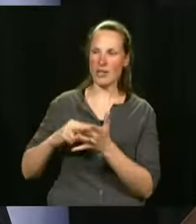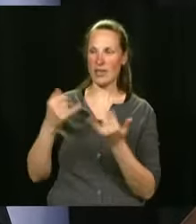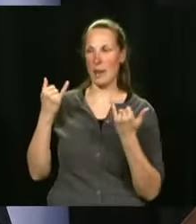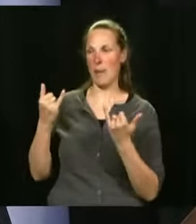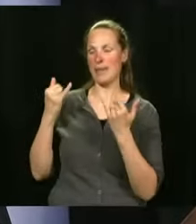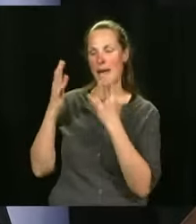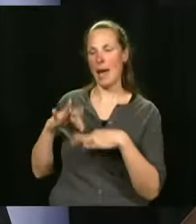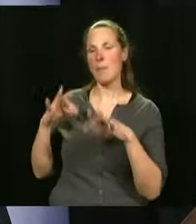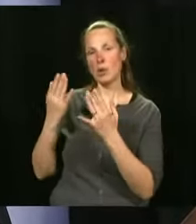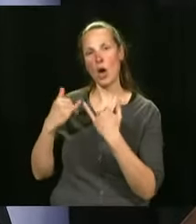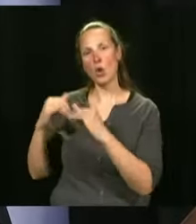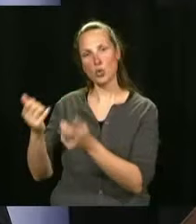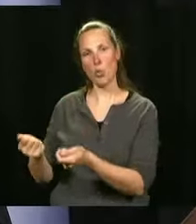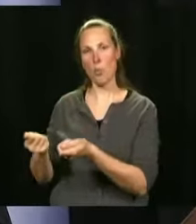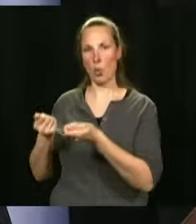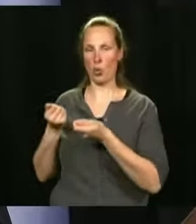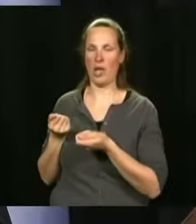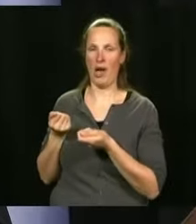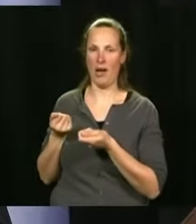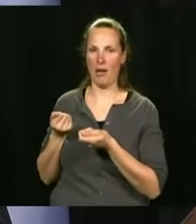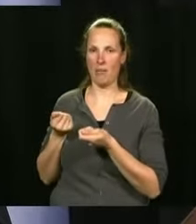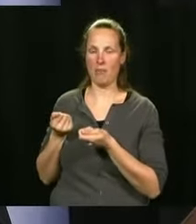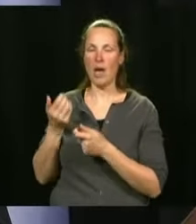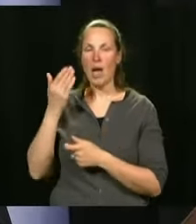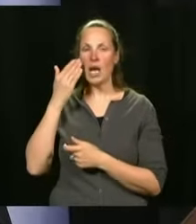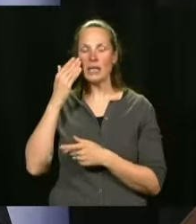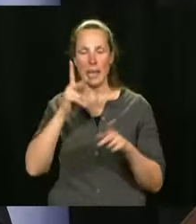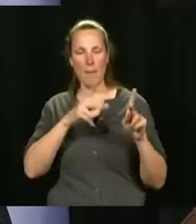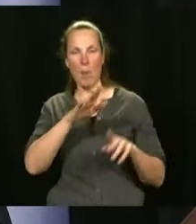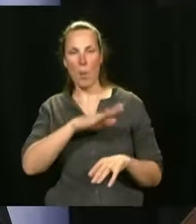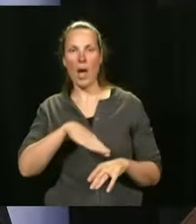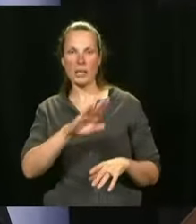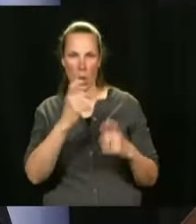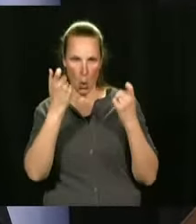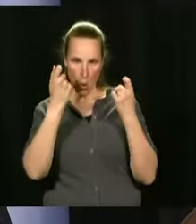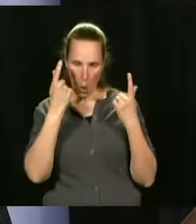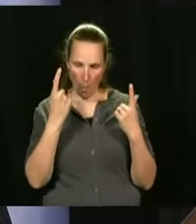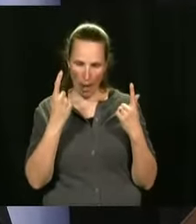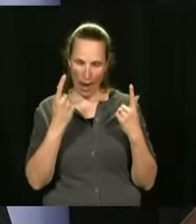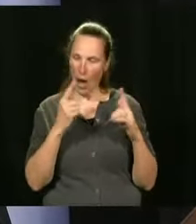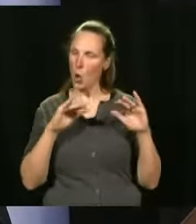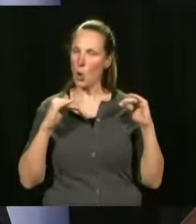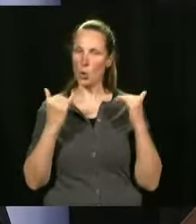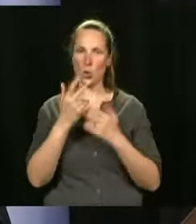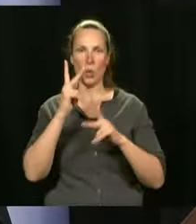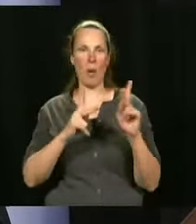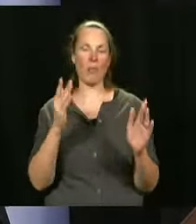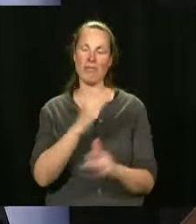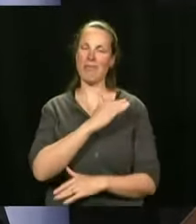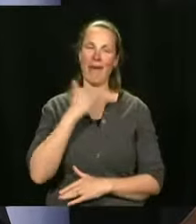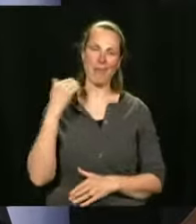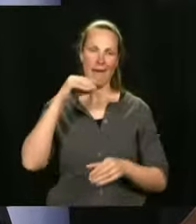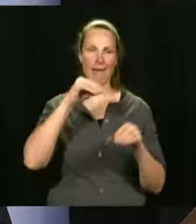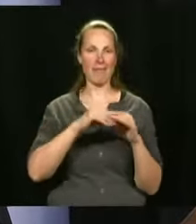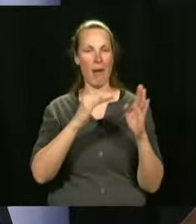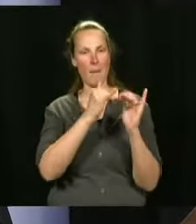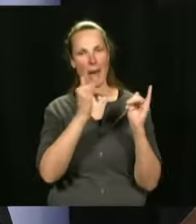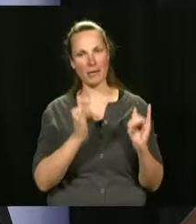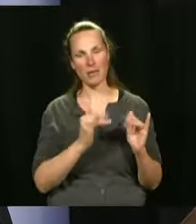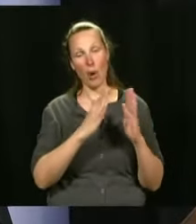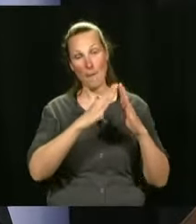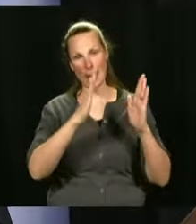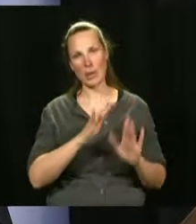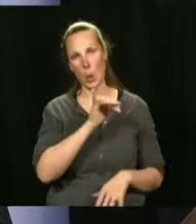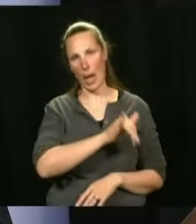with the commitments that we're making. I think people understand that we are fed up of being indoors. We are anxious for the terraces to open.